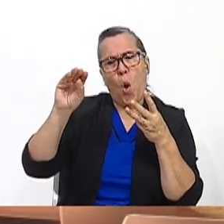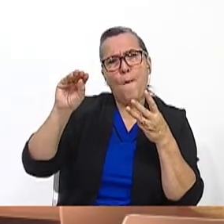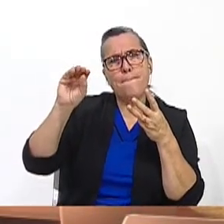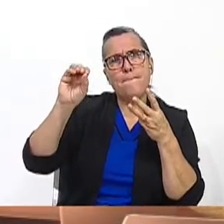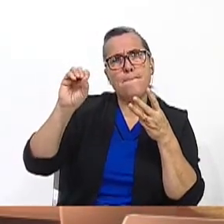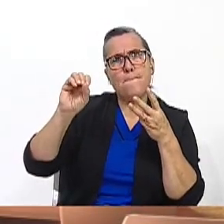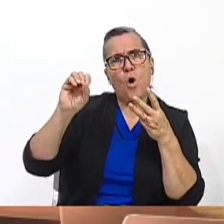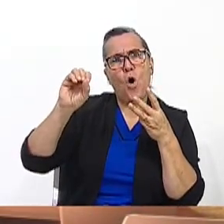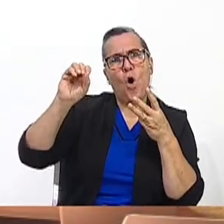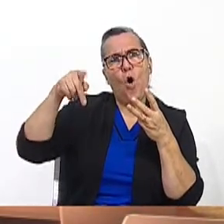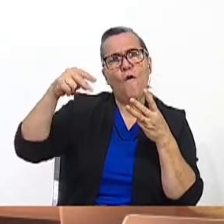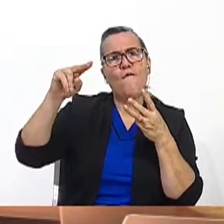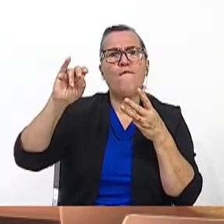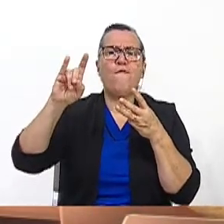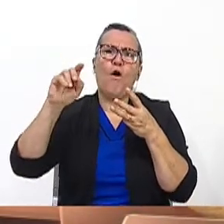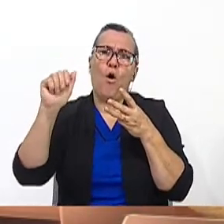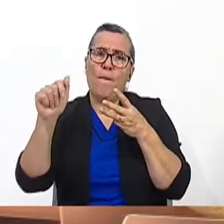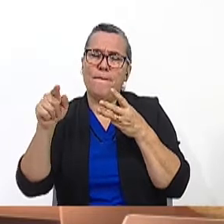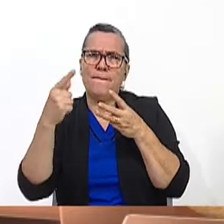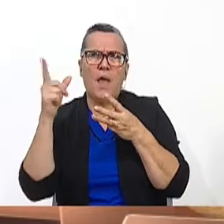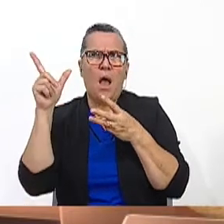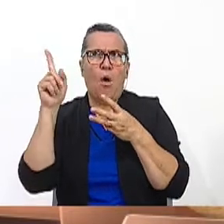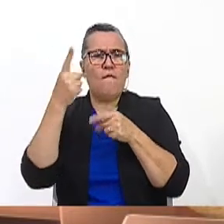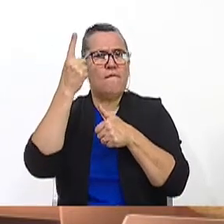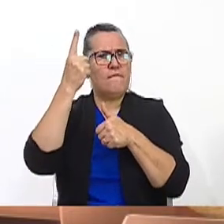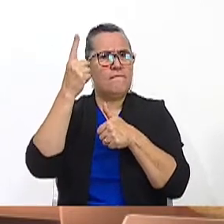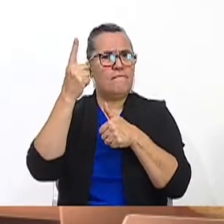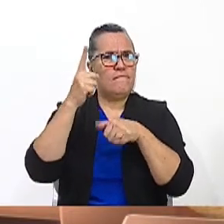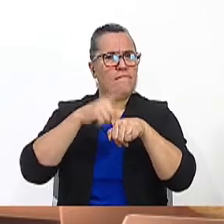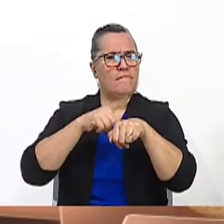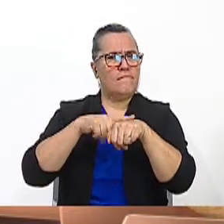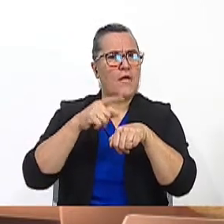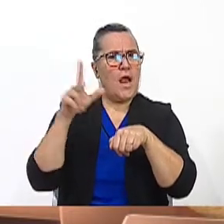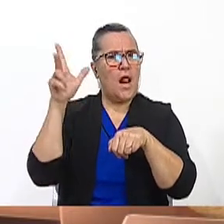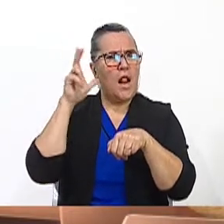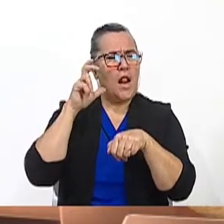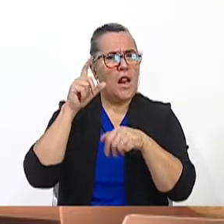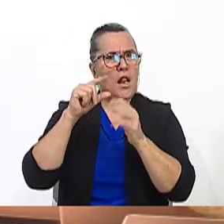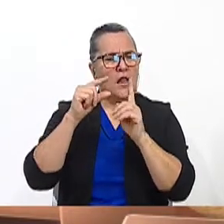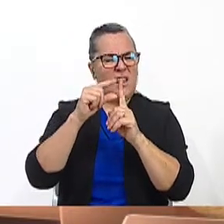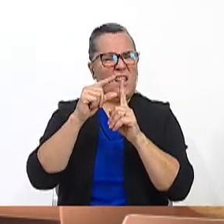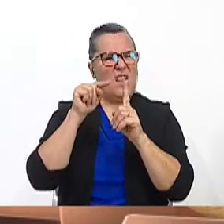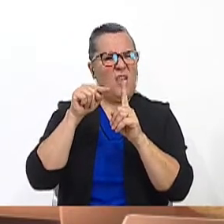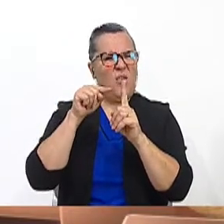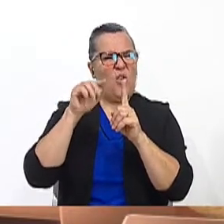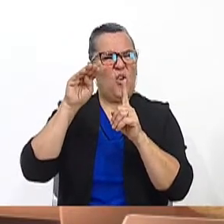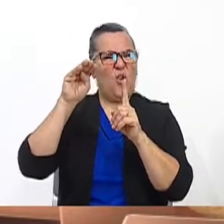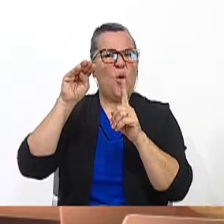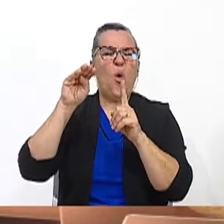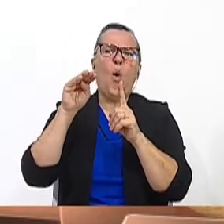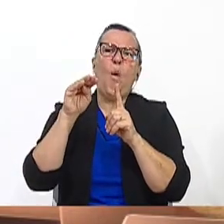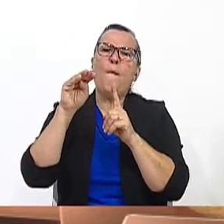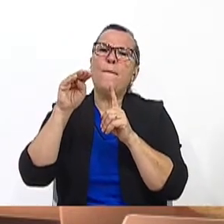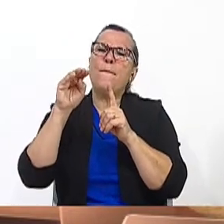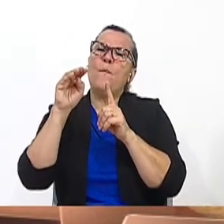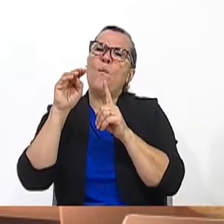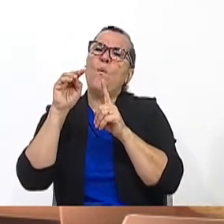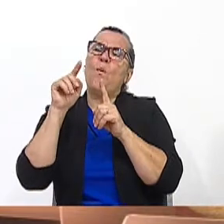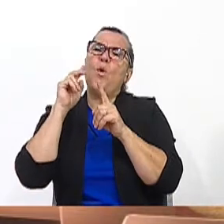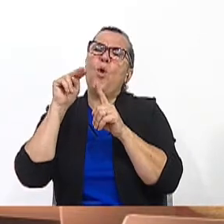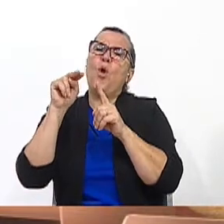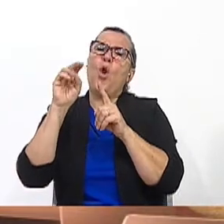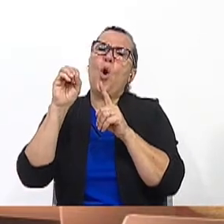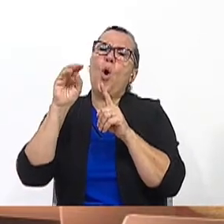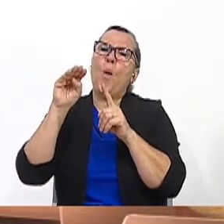is this the first time you listen to this word? Uh-huh. So let's analyze and think about these questions.